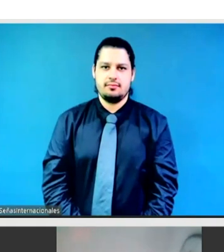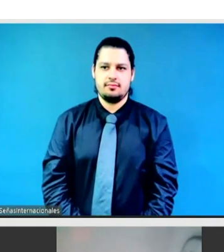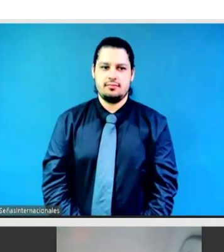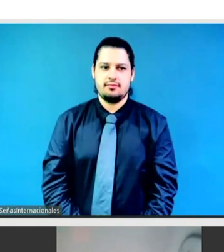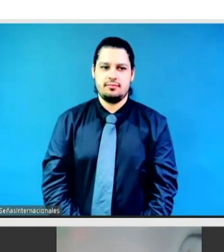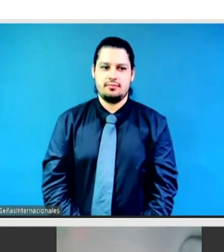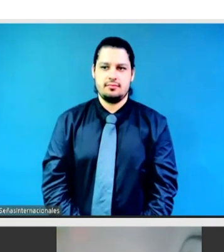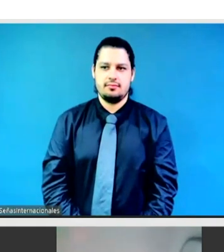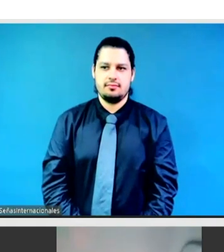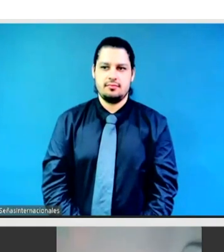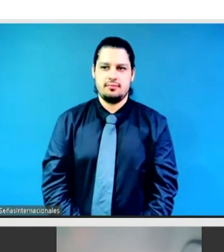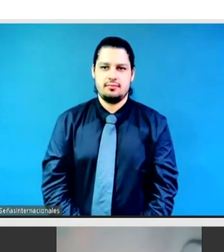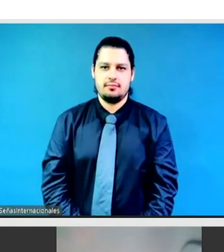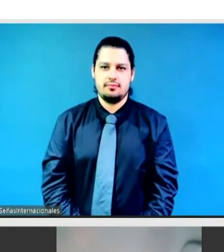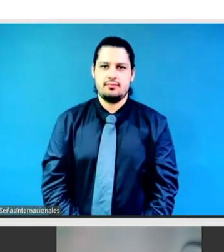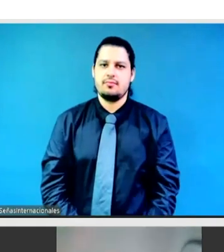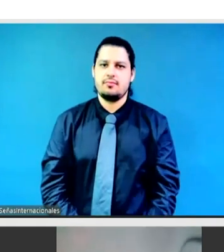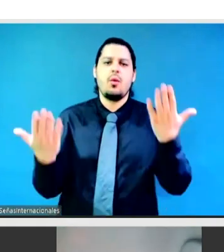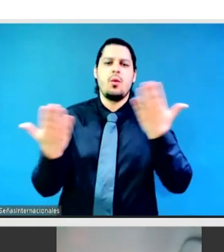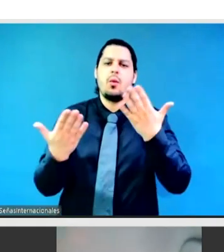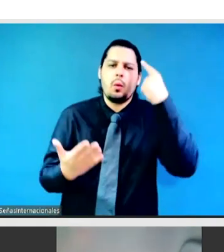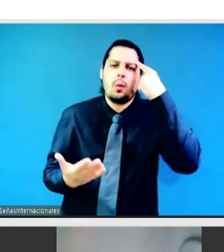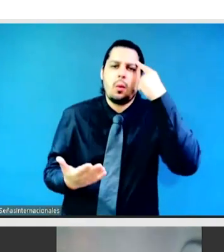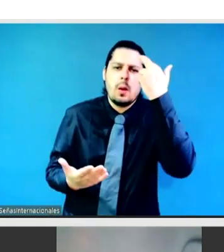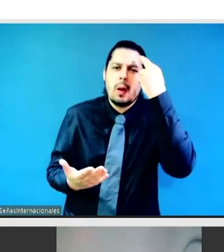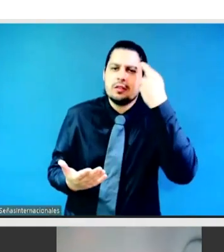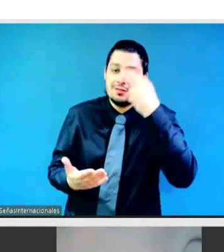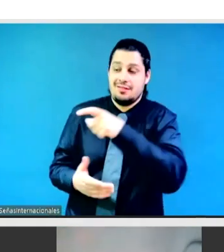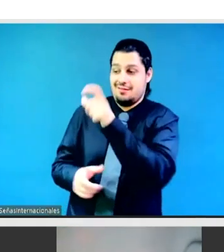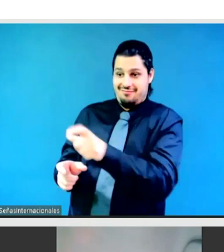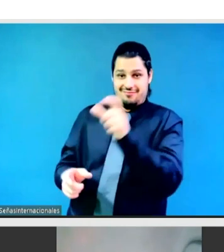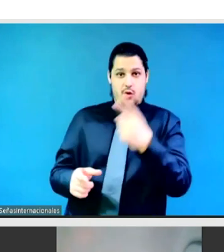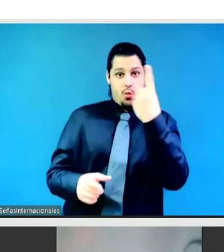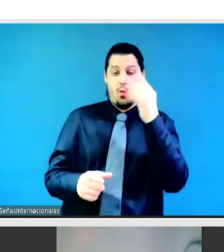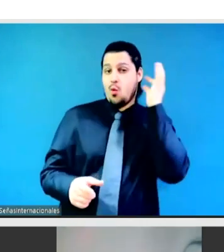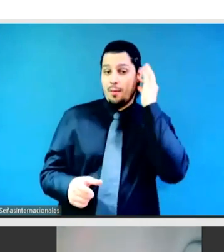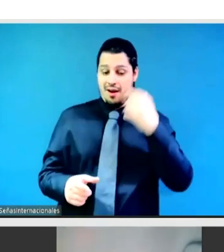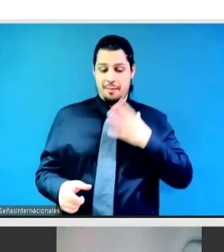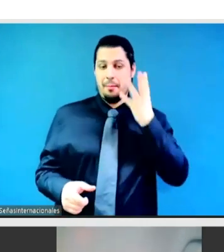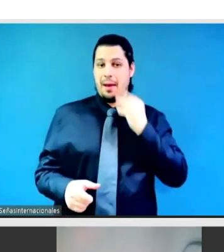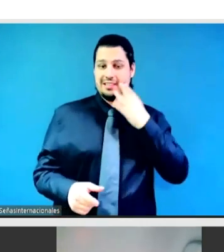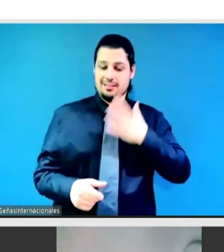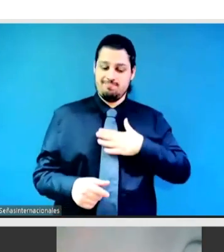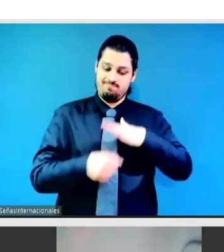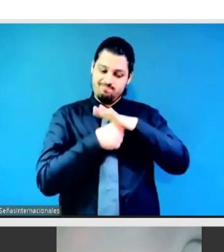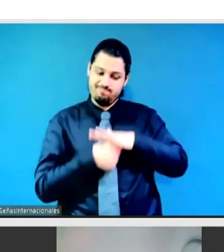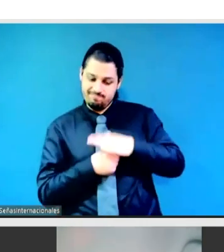inclusion. Two, as feminists, we are committed to a transformative